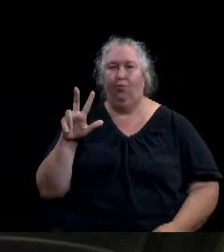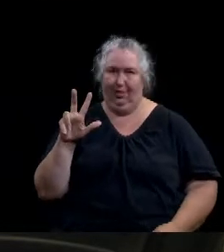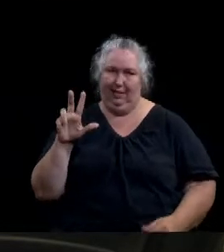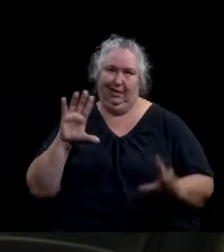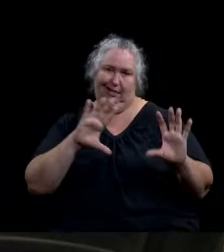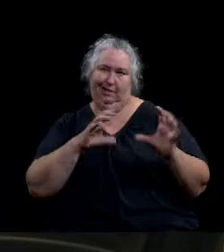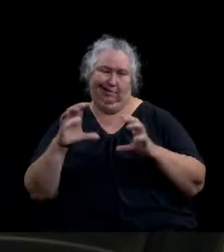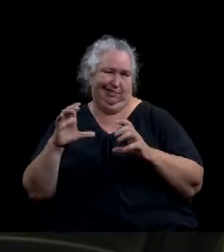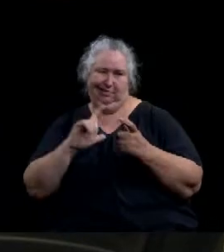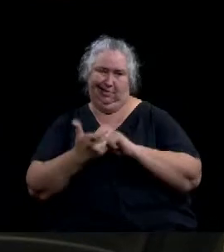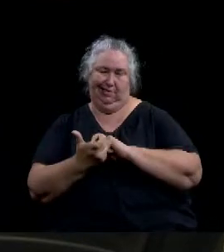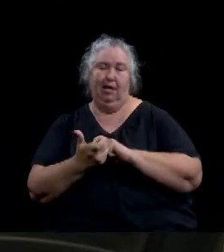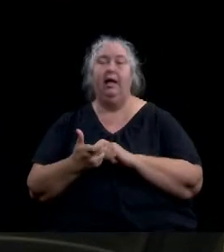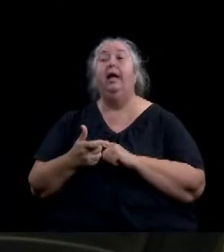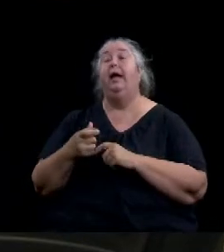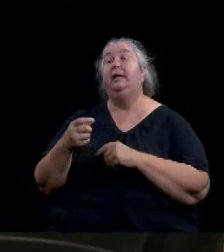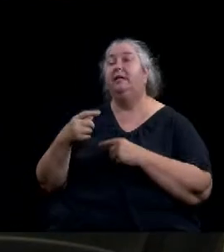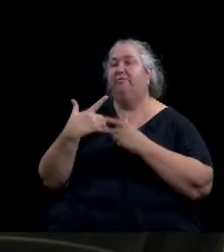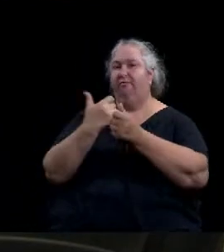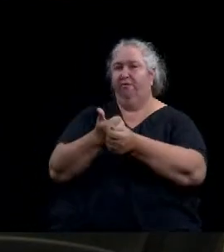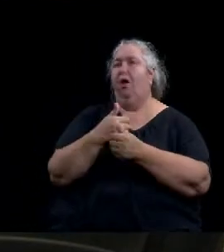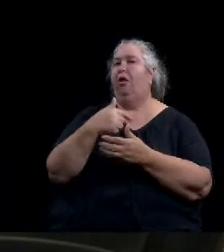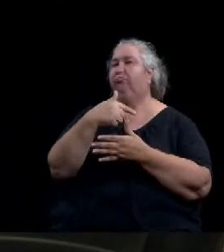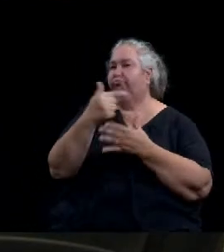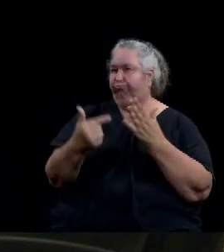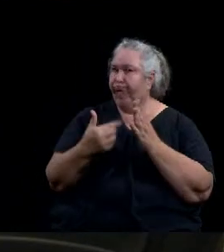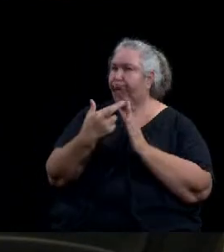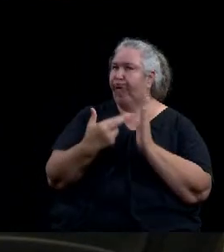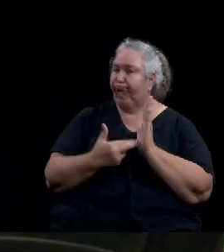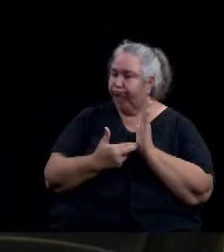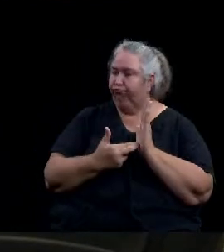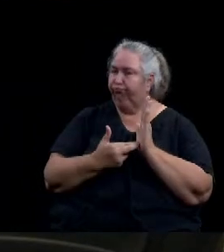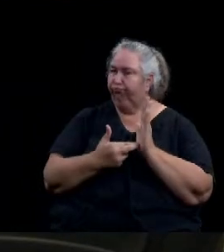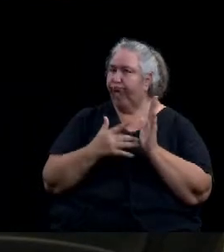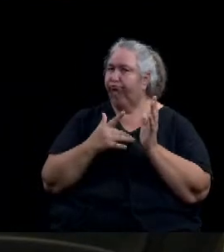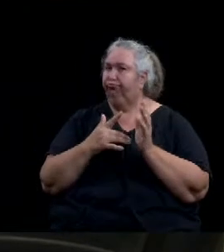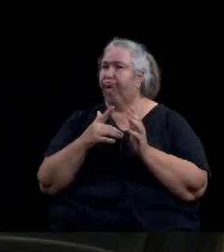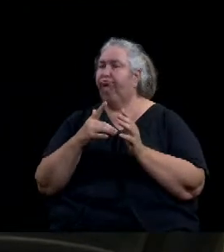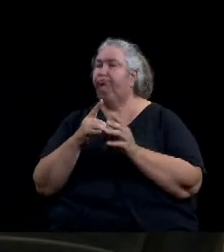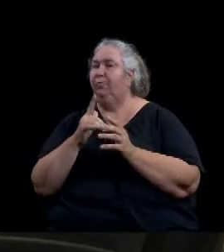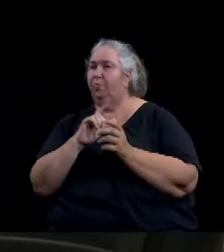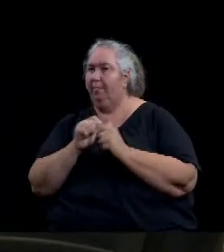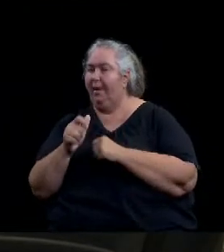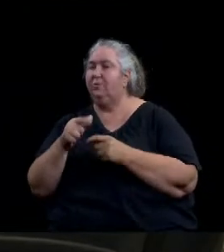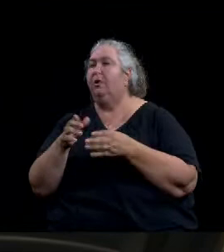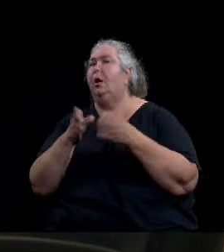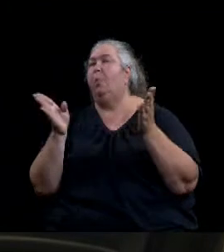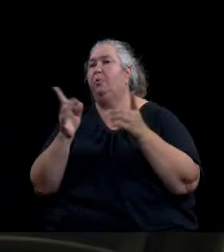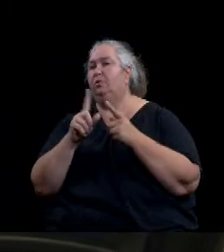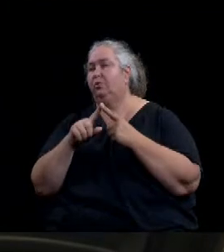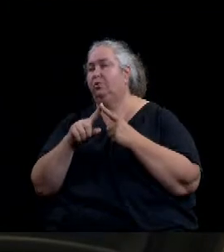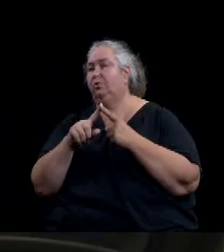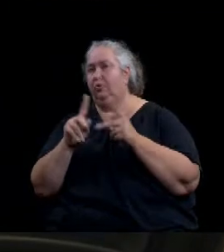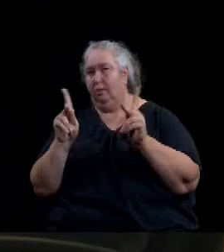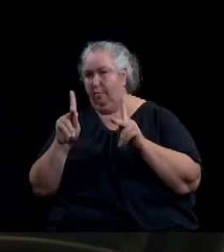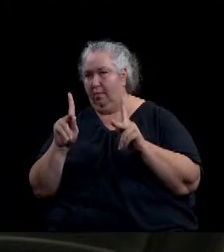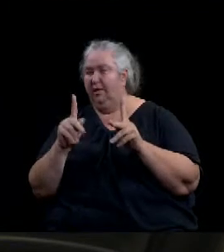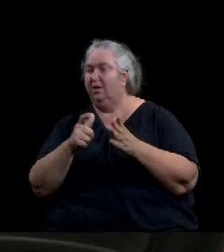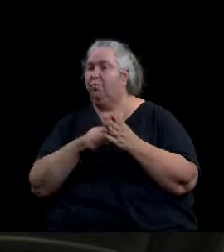and finding and determine the meeting in which this ordinance is passed is open to the public as required by law. By a vote of 12-0, plan commission